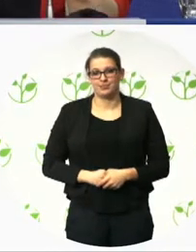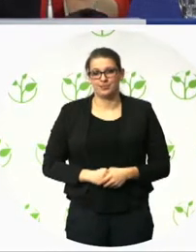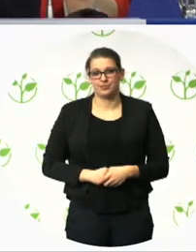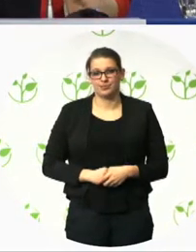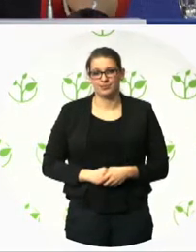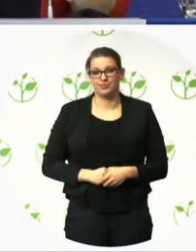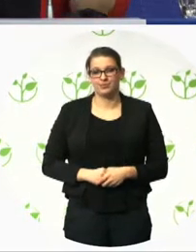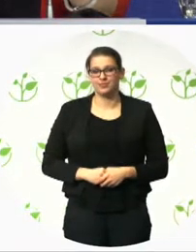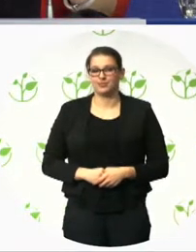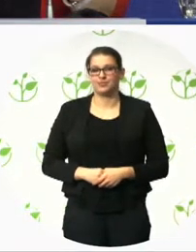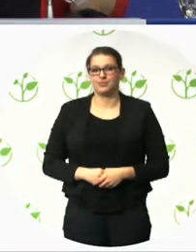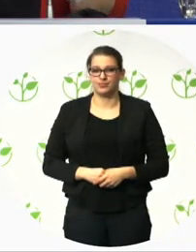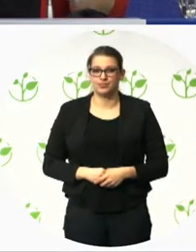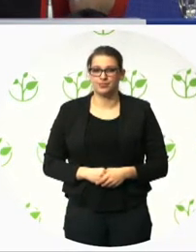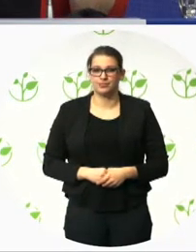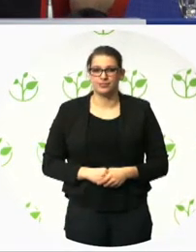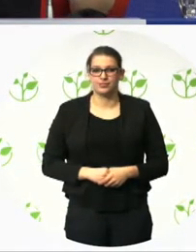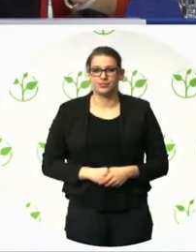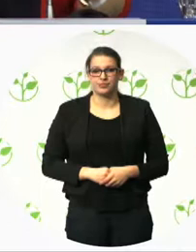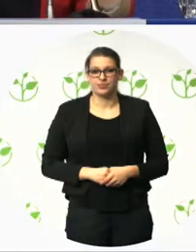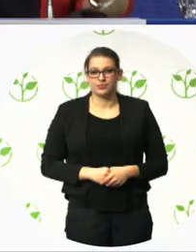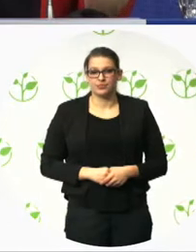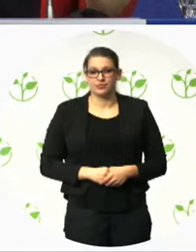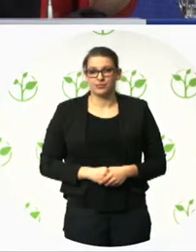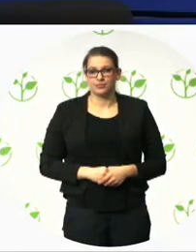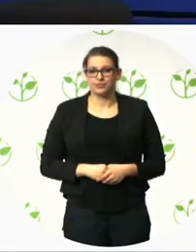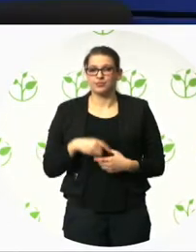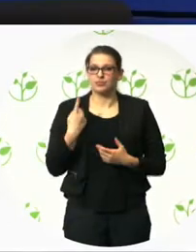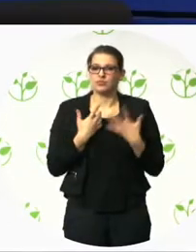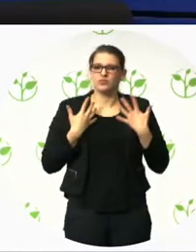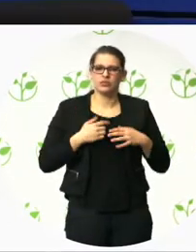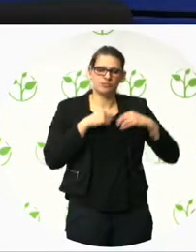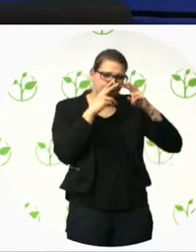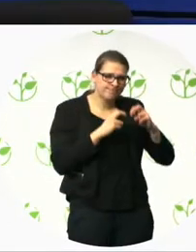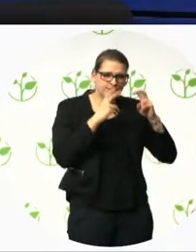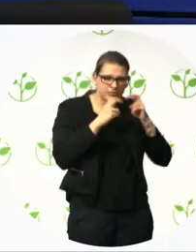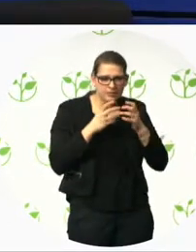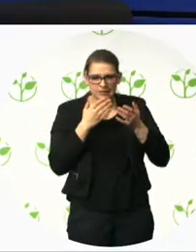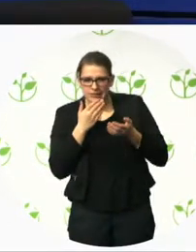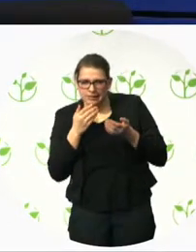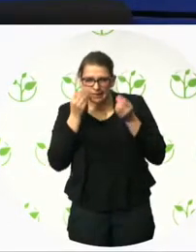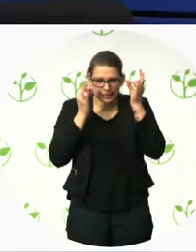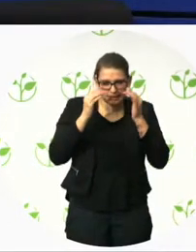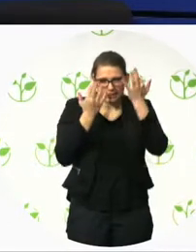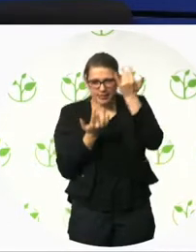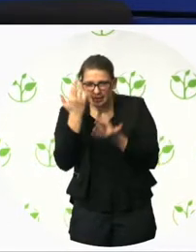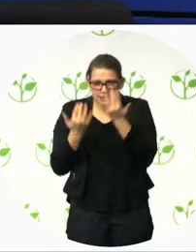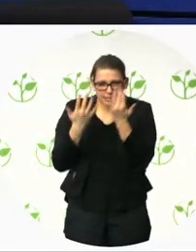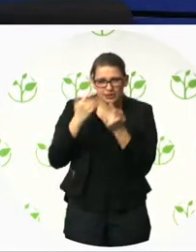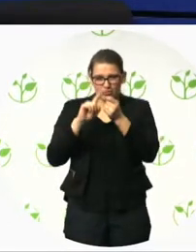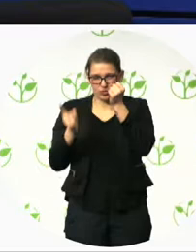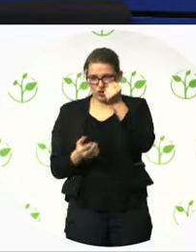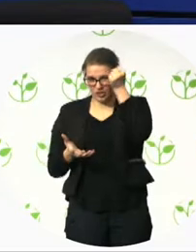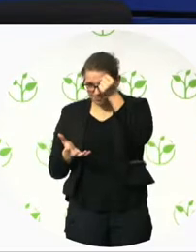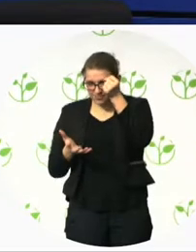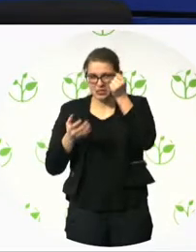budget to see to it that also all buildings will be transferred and be accessible. Even